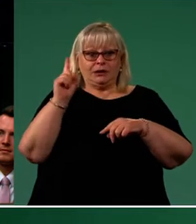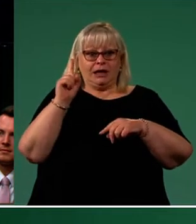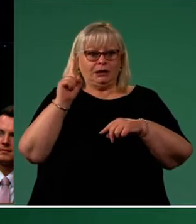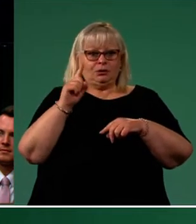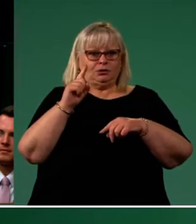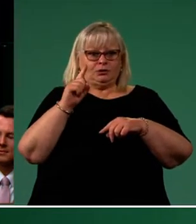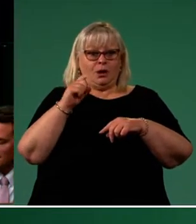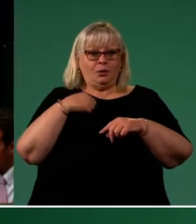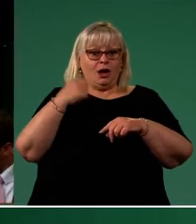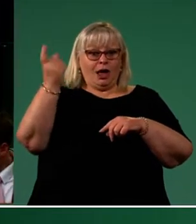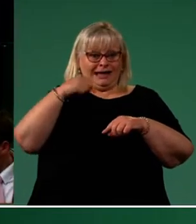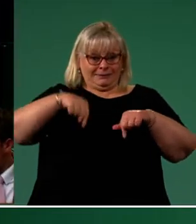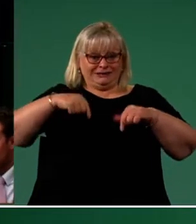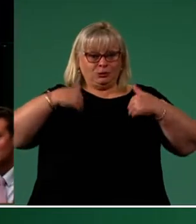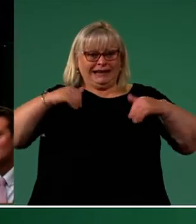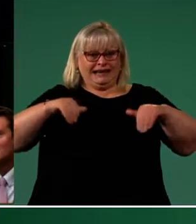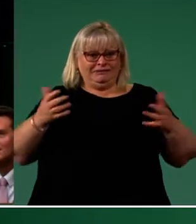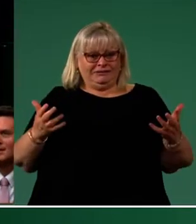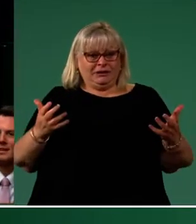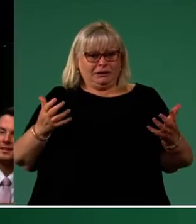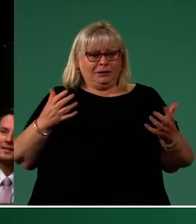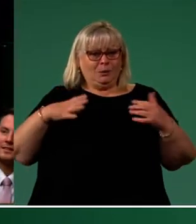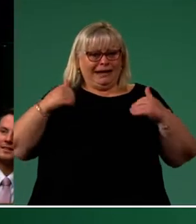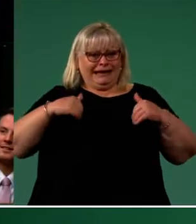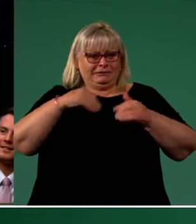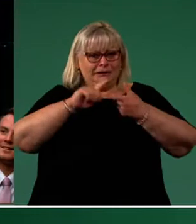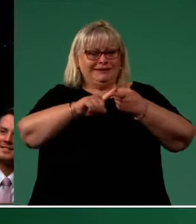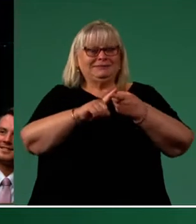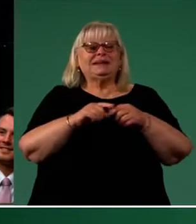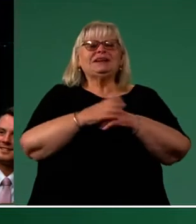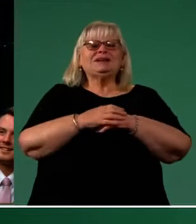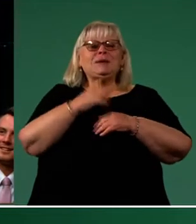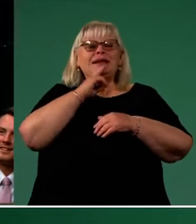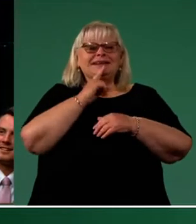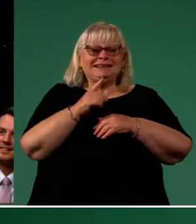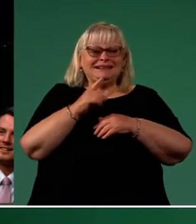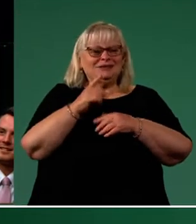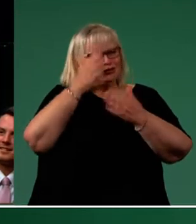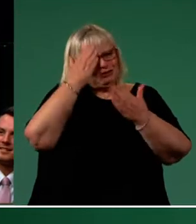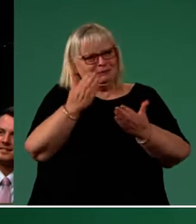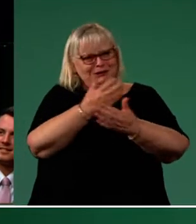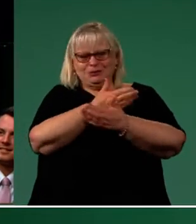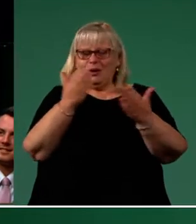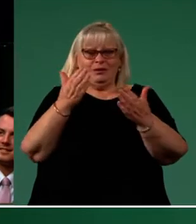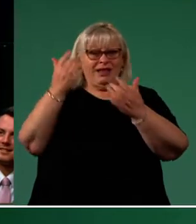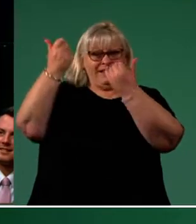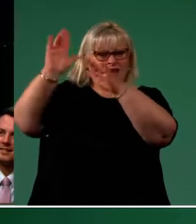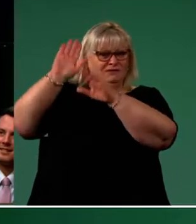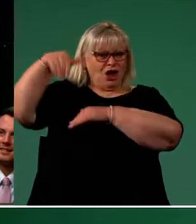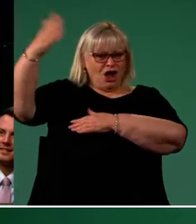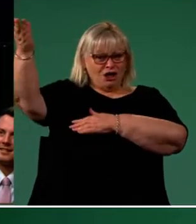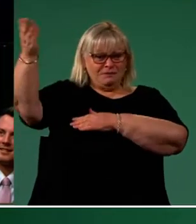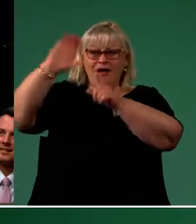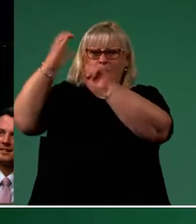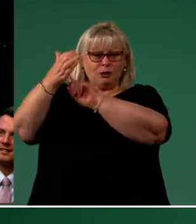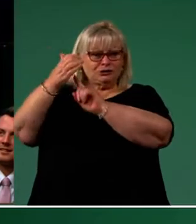No, I came here to live. I pay tribute to all those families who left their home, a place with cultures and accents they